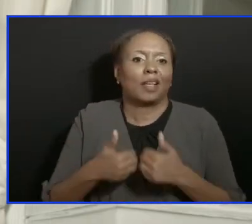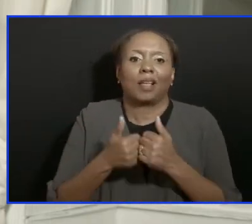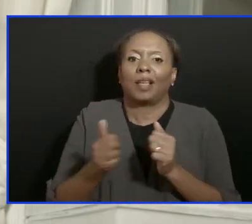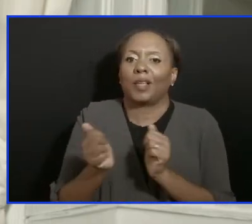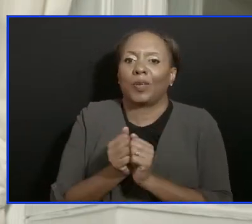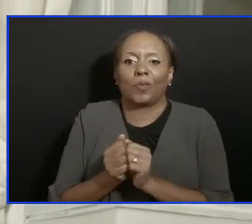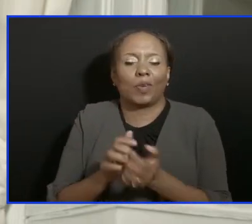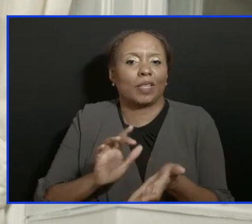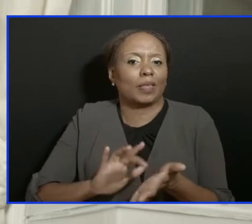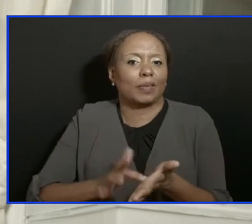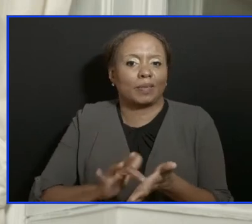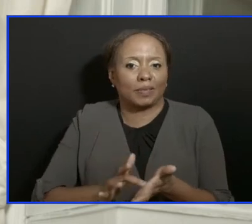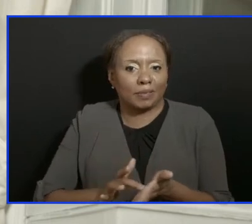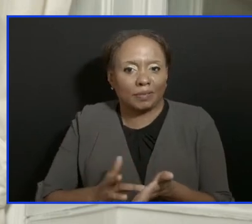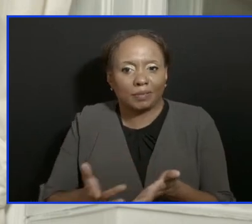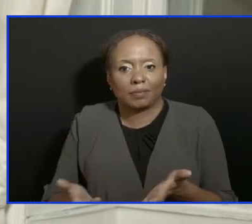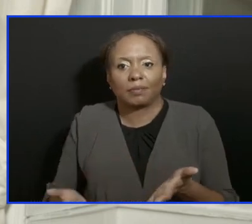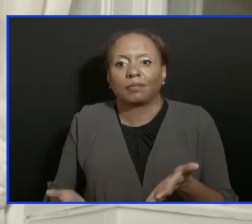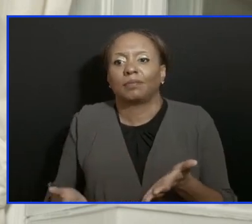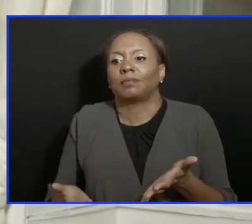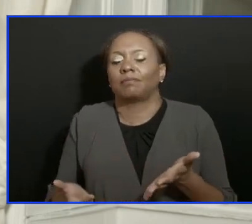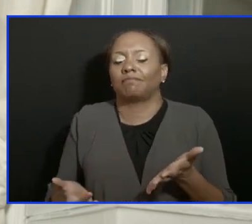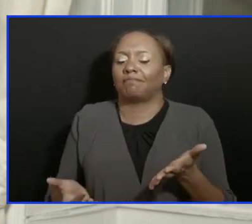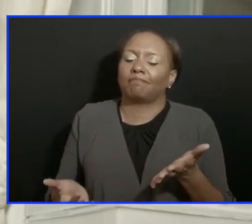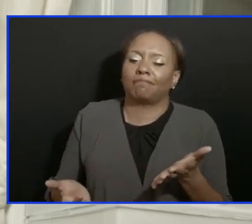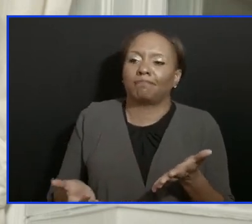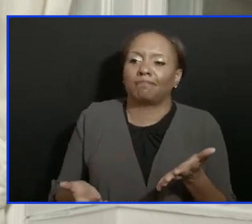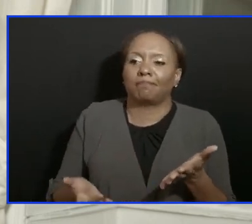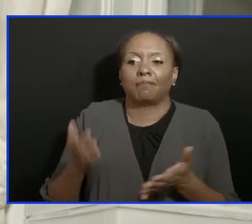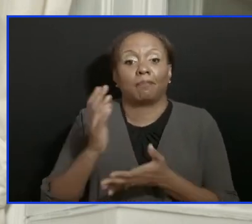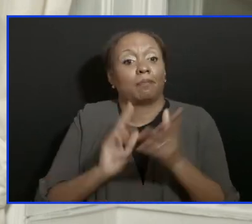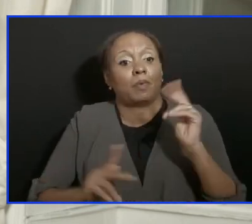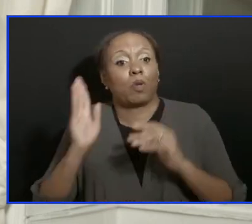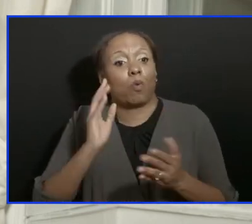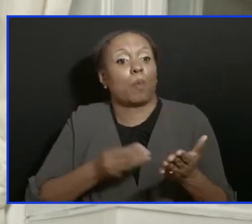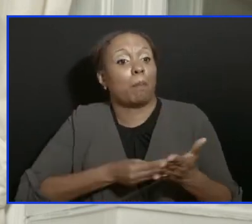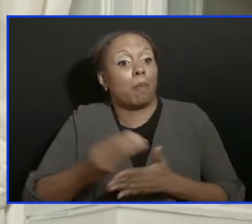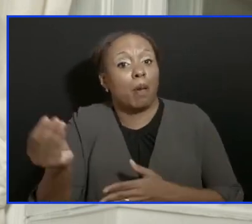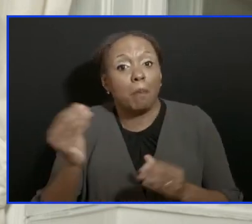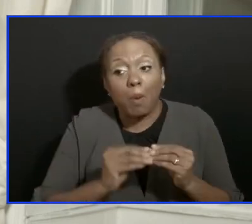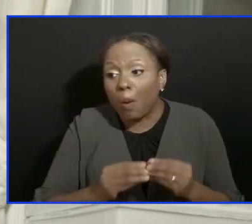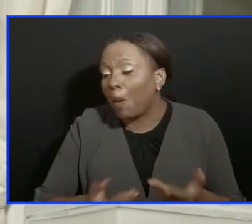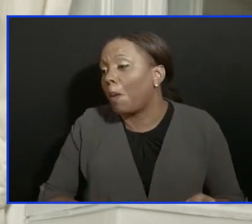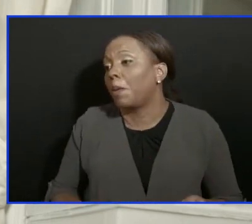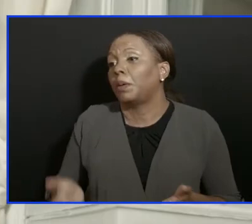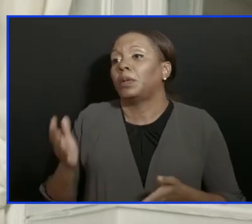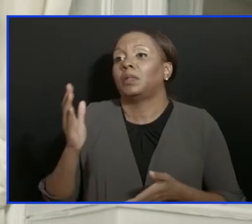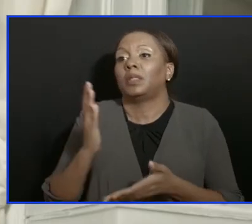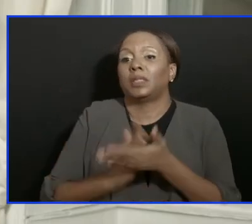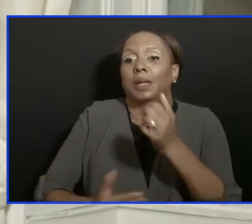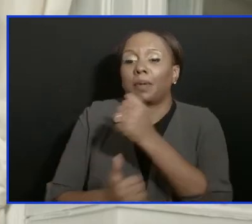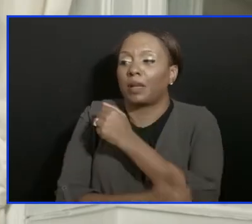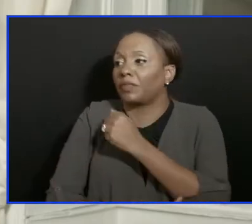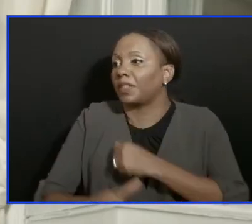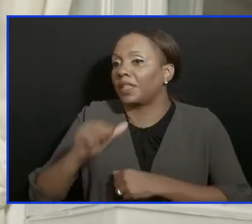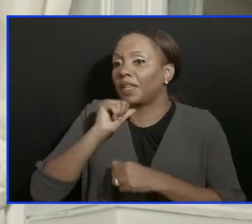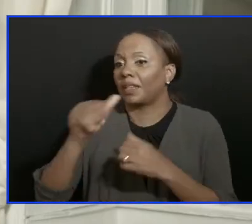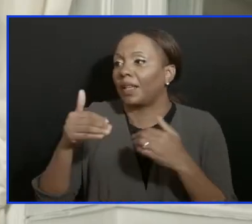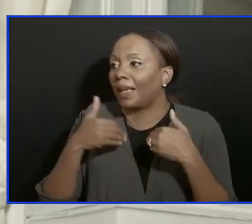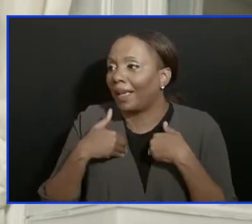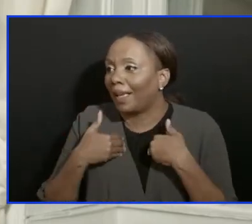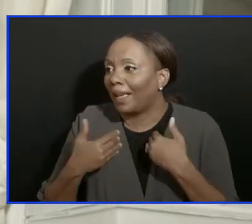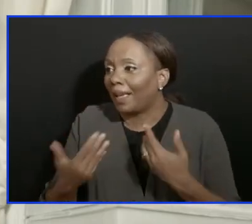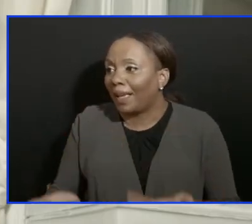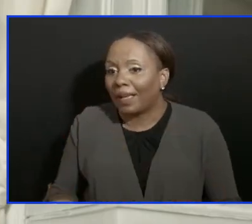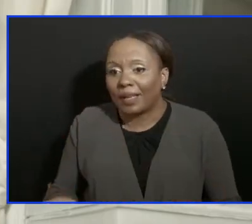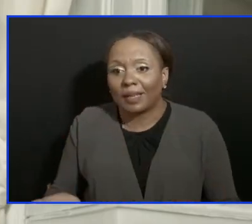happen here. Those who have more and can purchase more and have the money to purchase more will be successful at